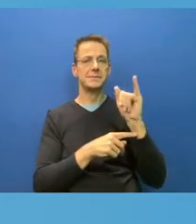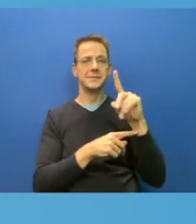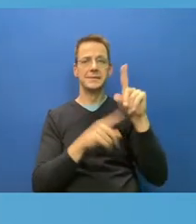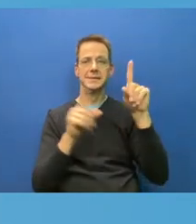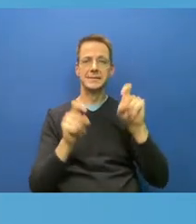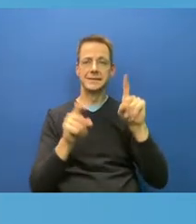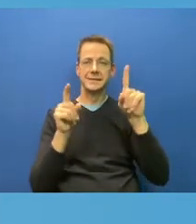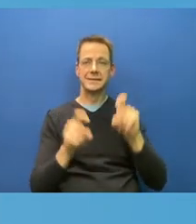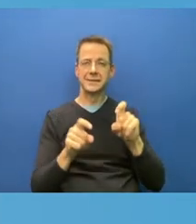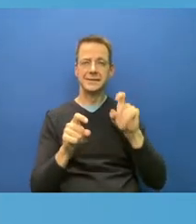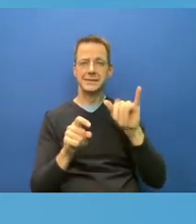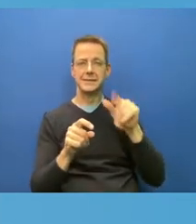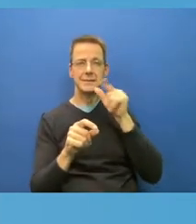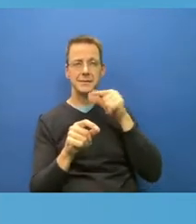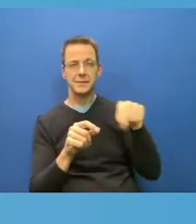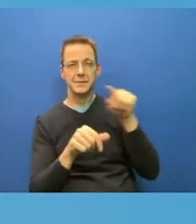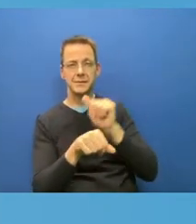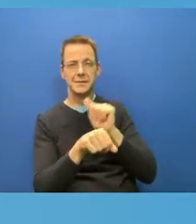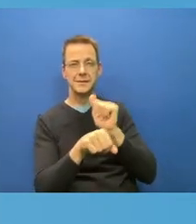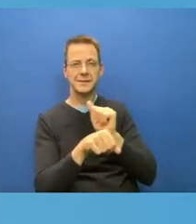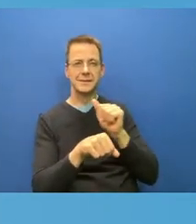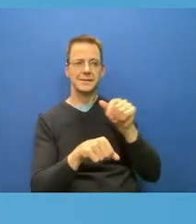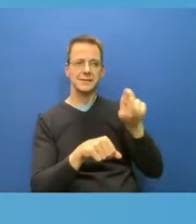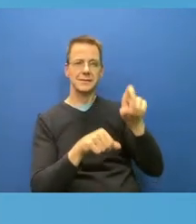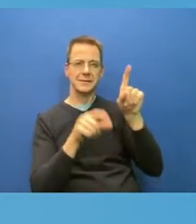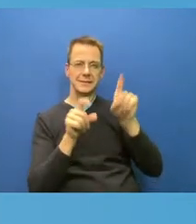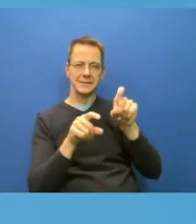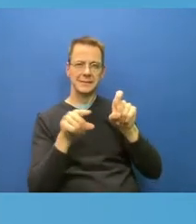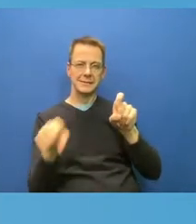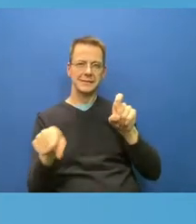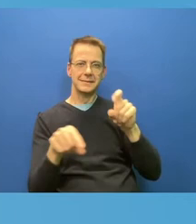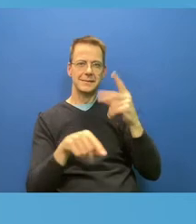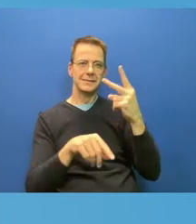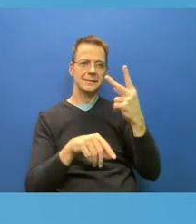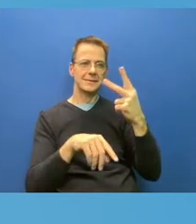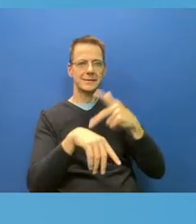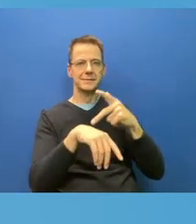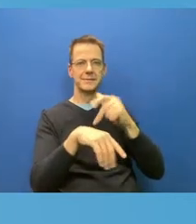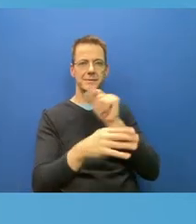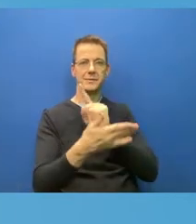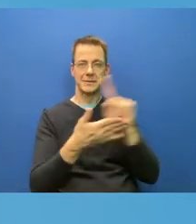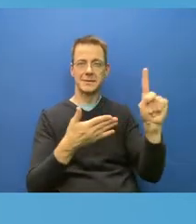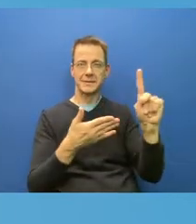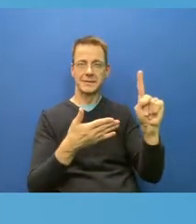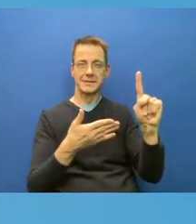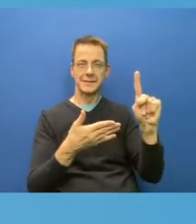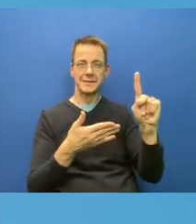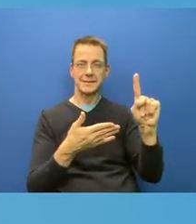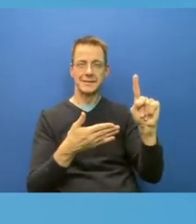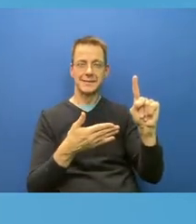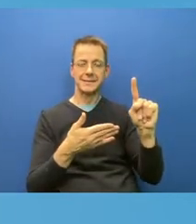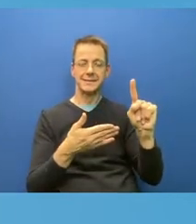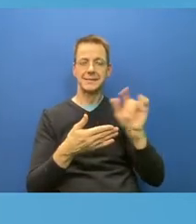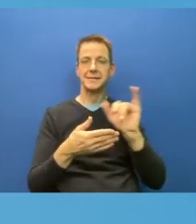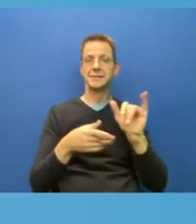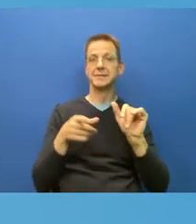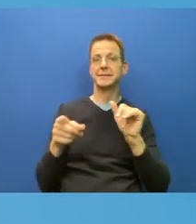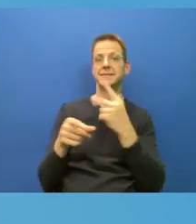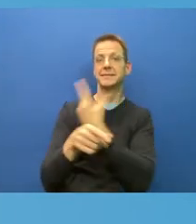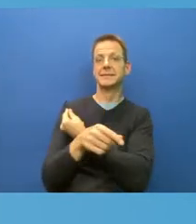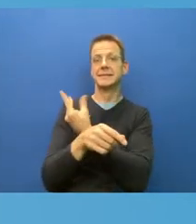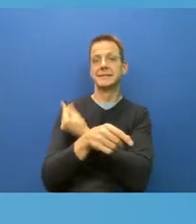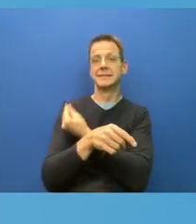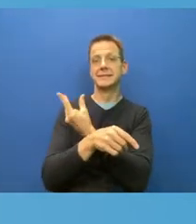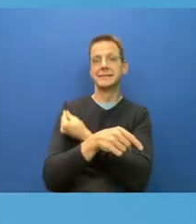vaccines. I really don't like idea that one million of vaccines is in the refrigerator. They don't work in the refrigerator.